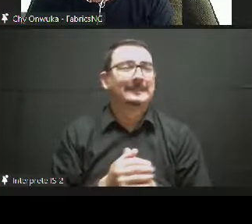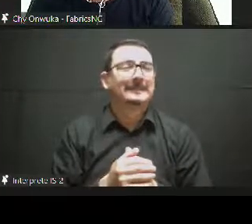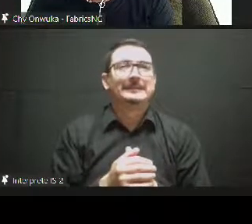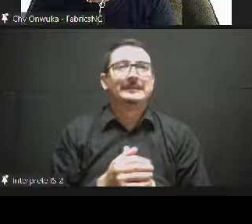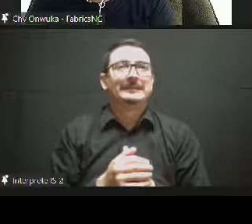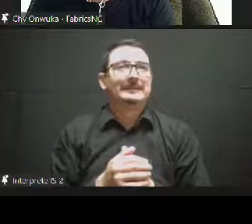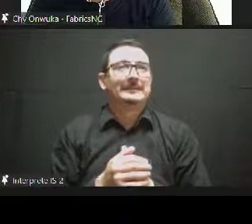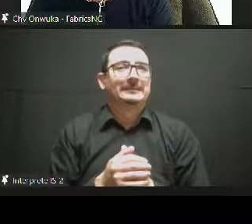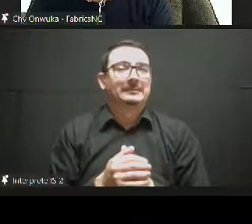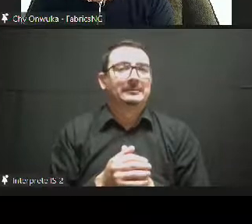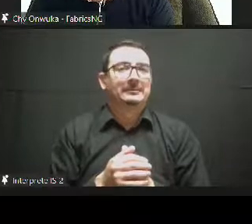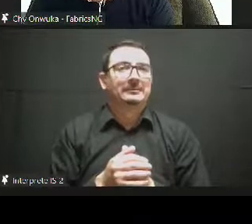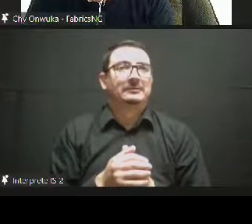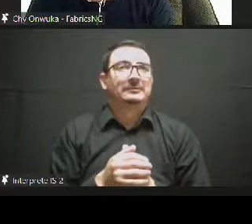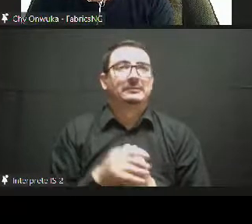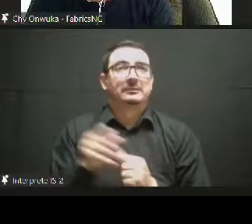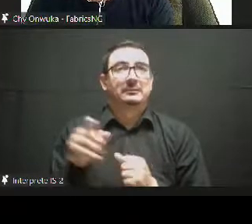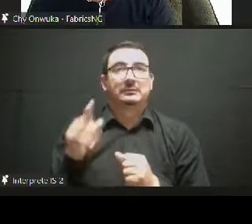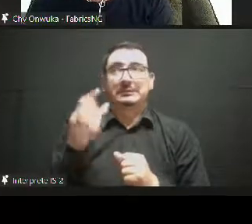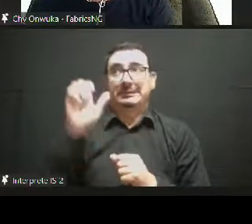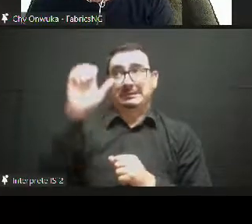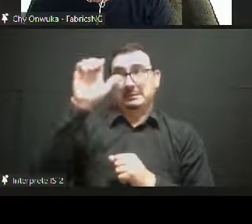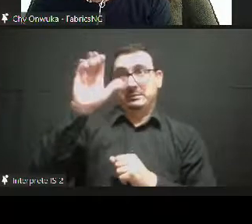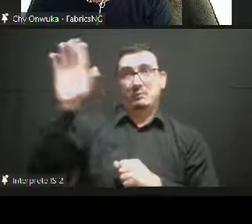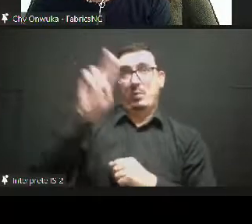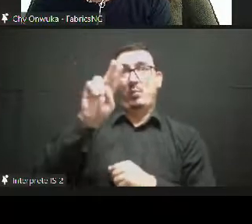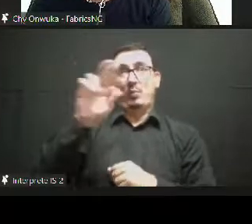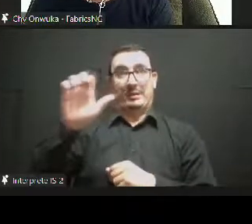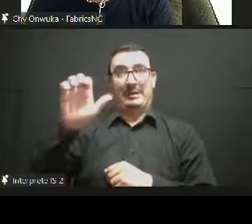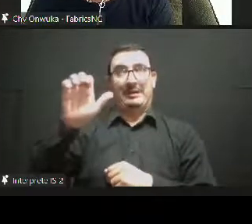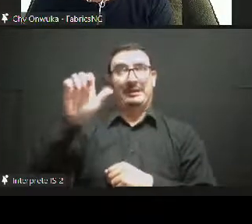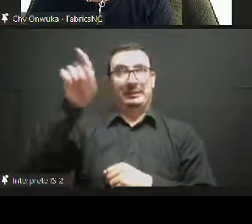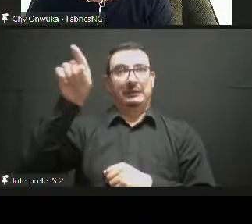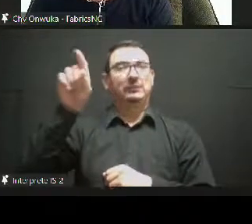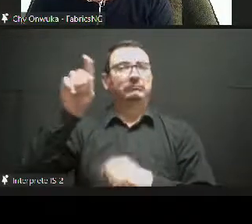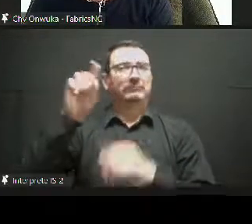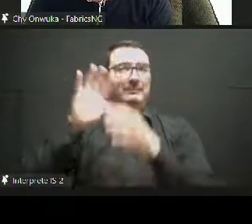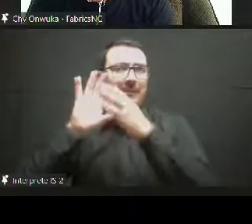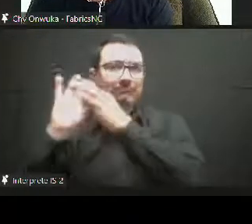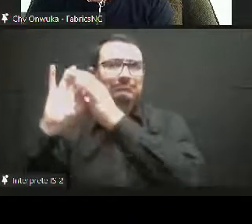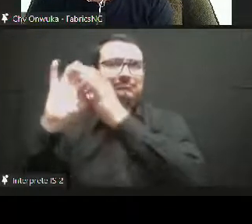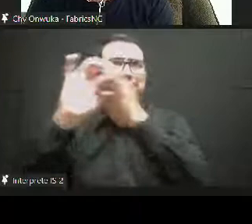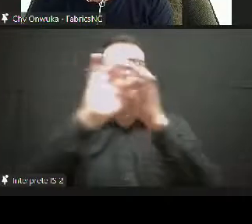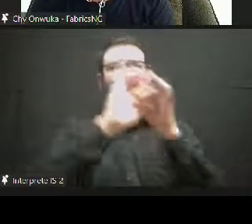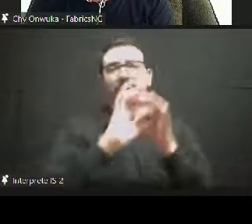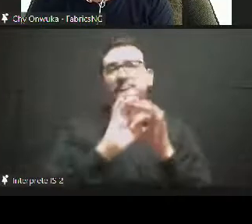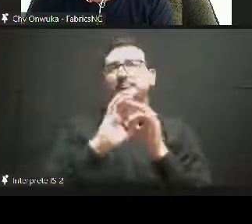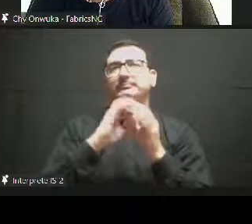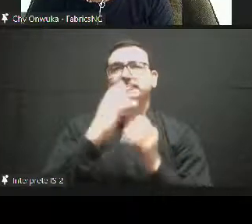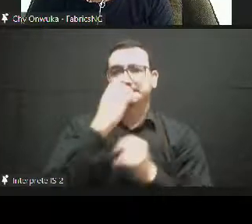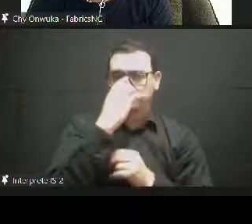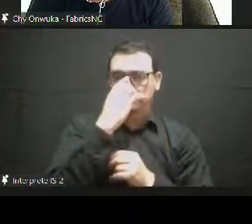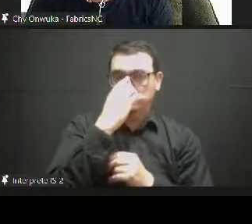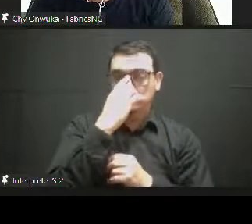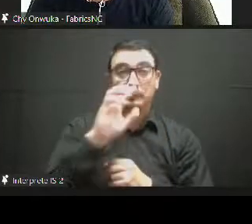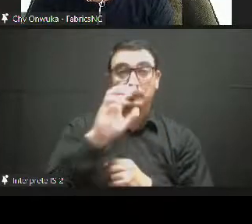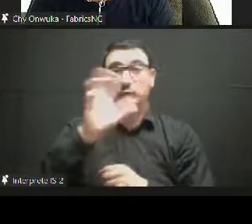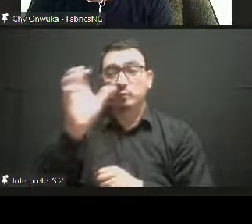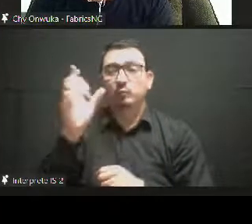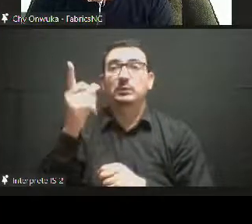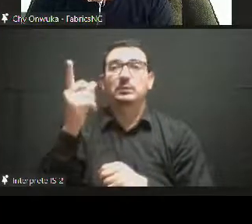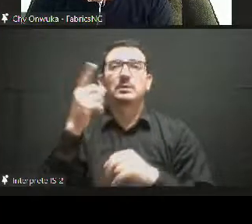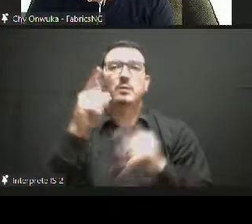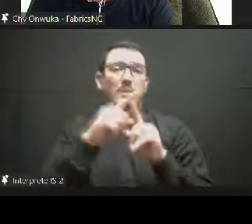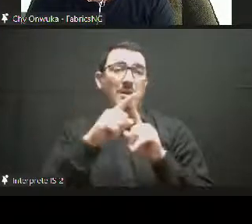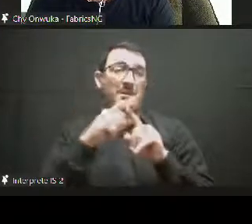countries. And particularly, as far as Africa is concerned, actions like Music Moves Europe